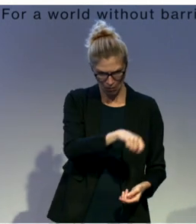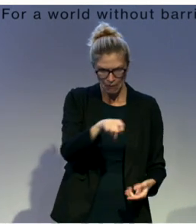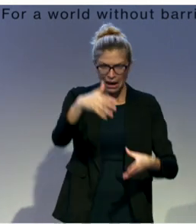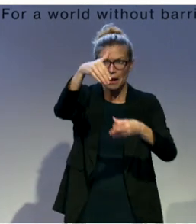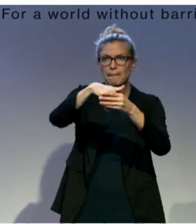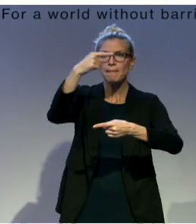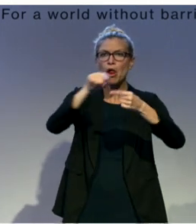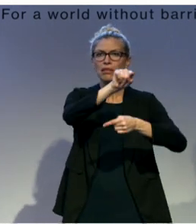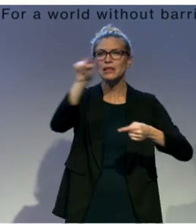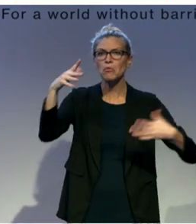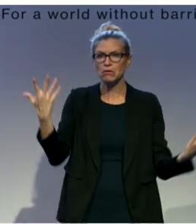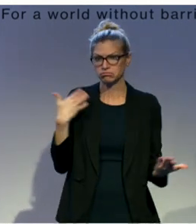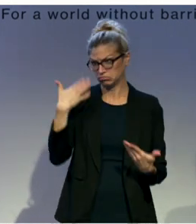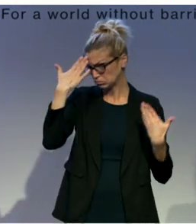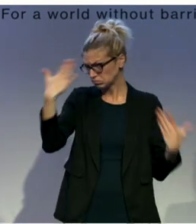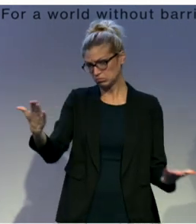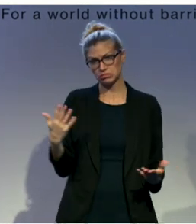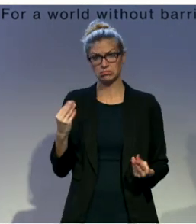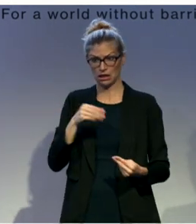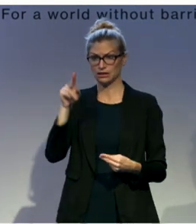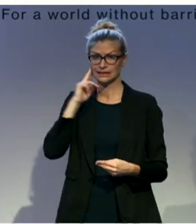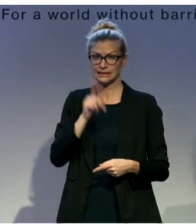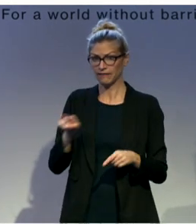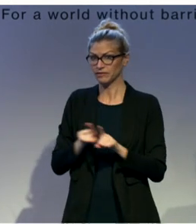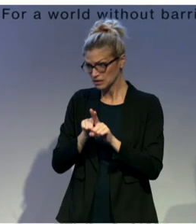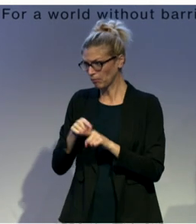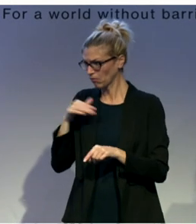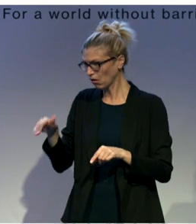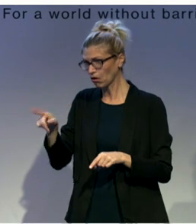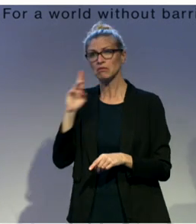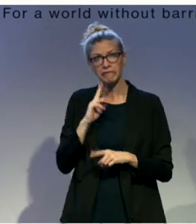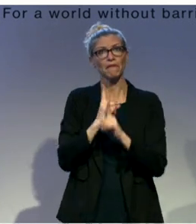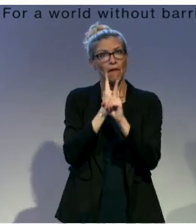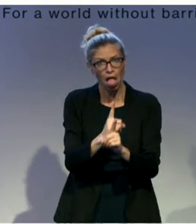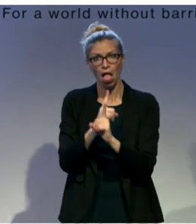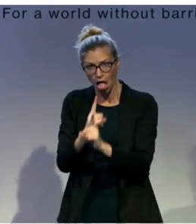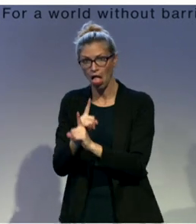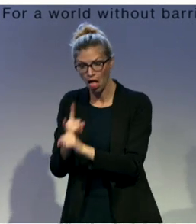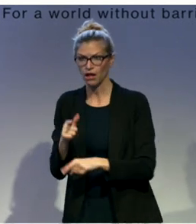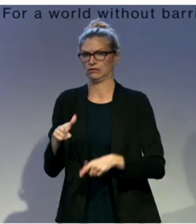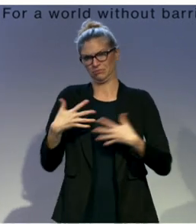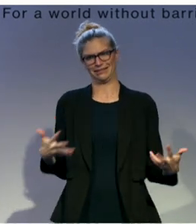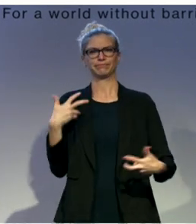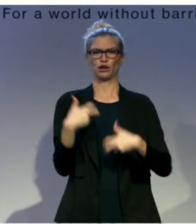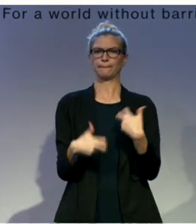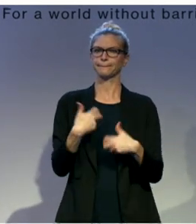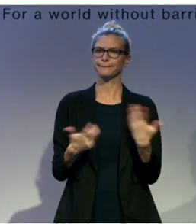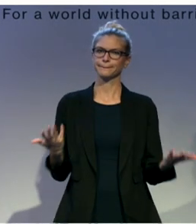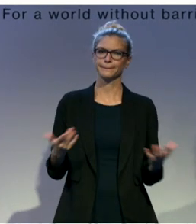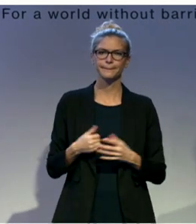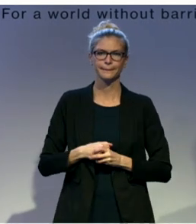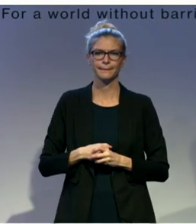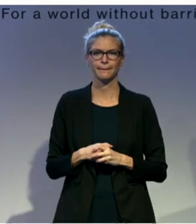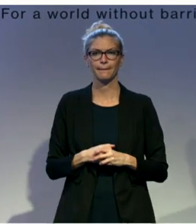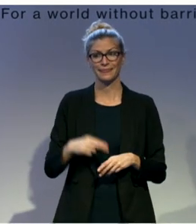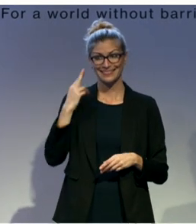community in Libya. So once we had identified that this was a problem, and providing information to deaf voters was not